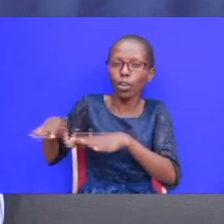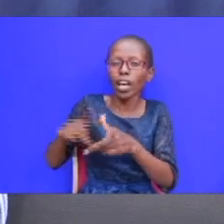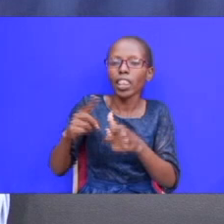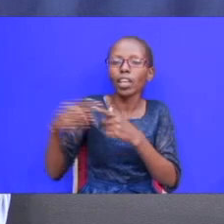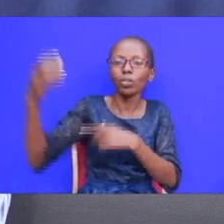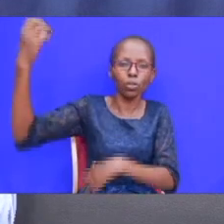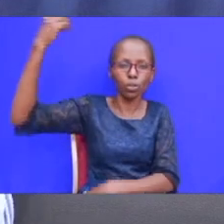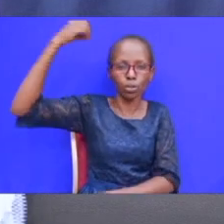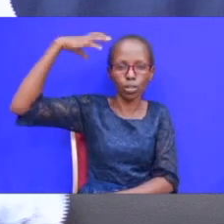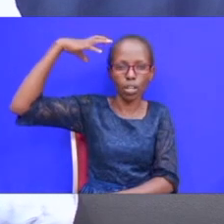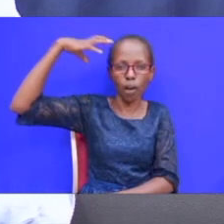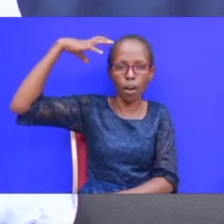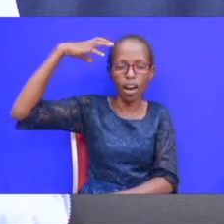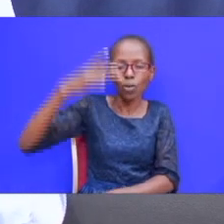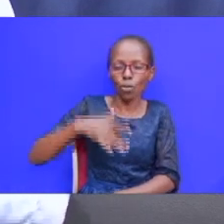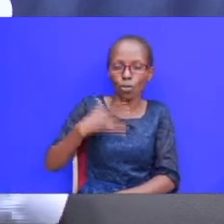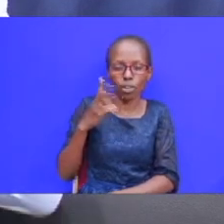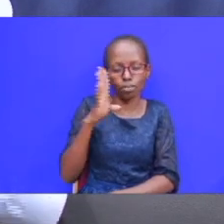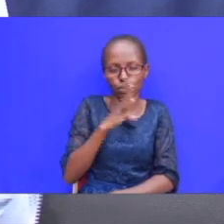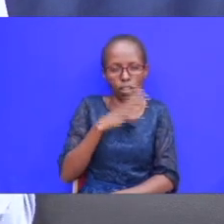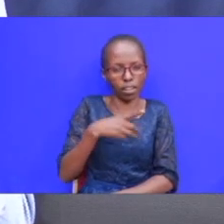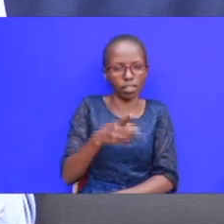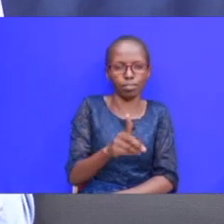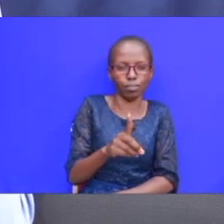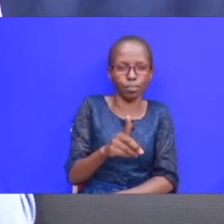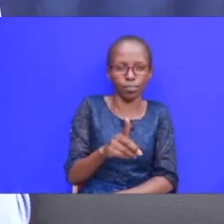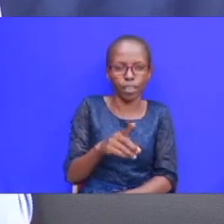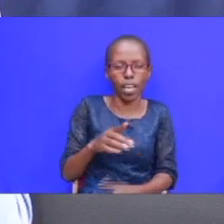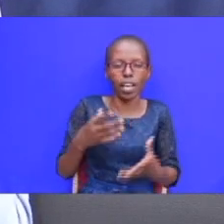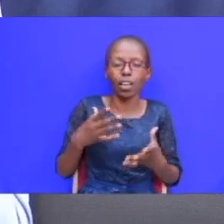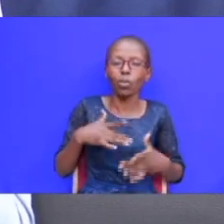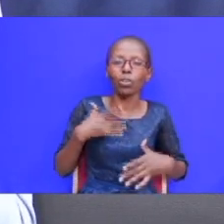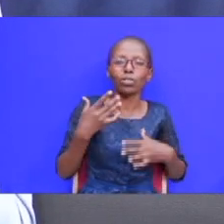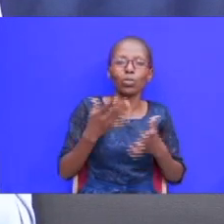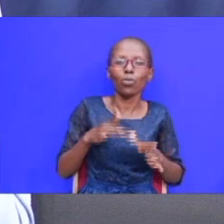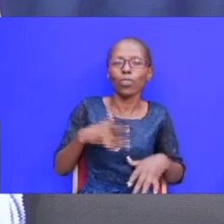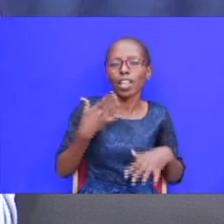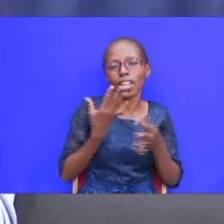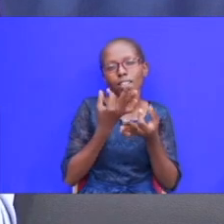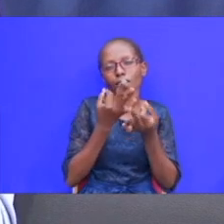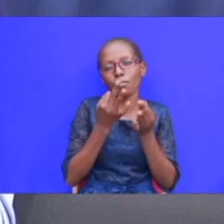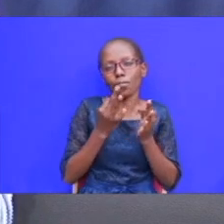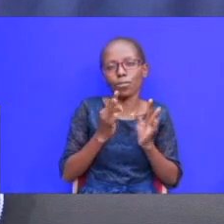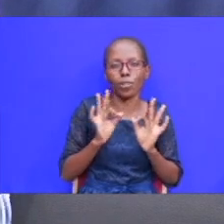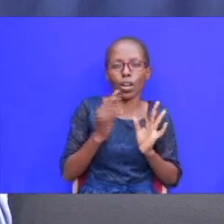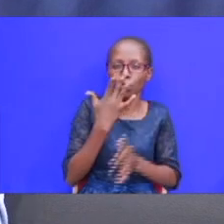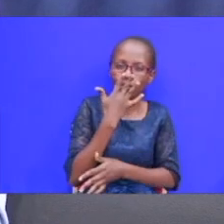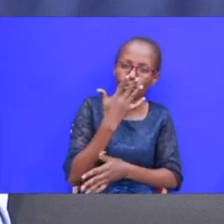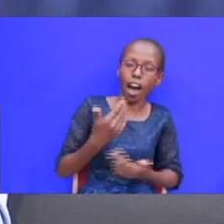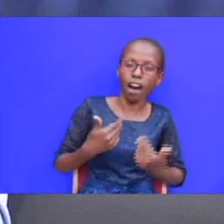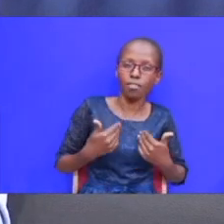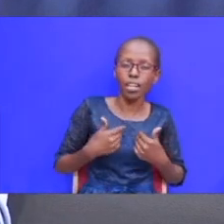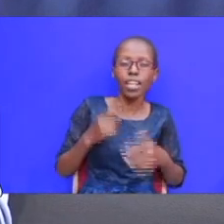shower it's because you feel that you're dirty you can see that you want to you want to feel fresh after that it's the same thing when you're approaching the